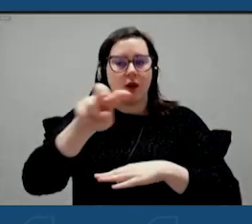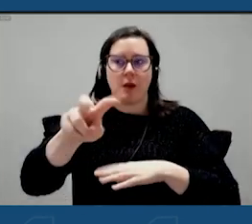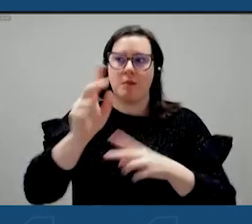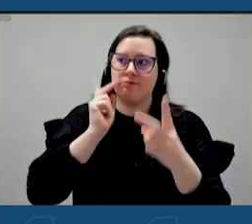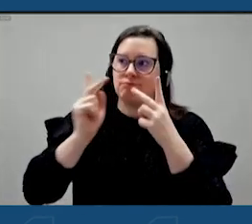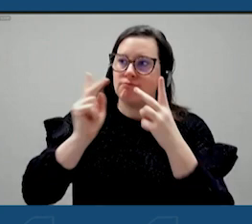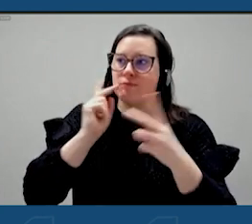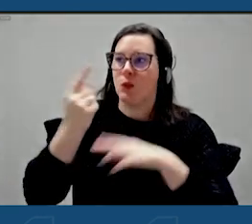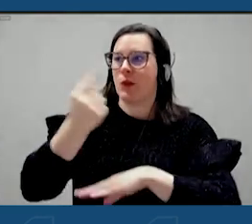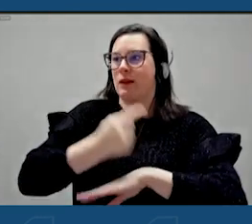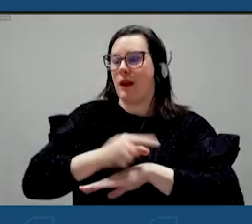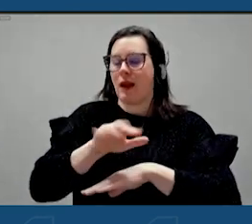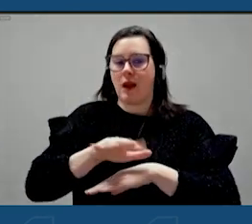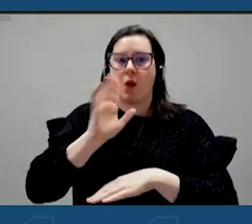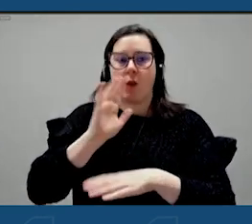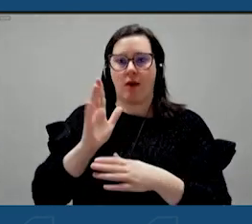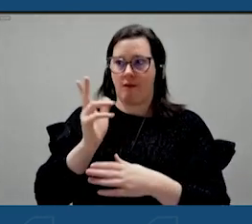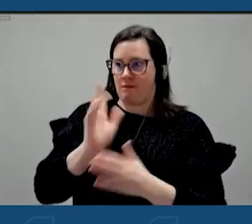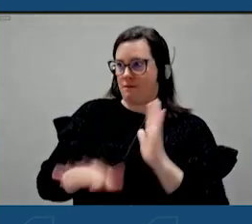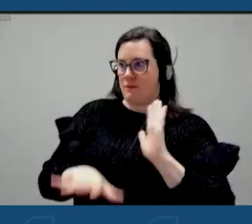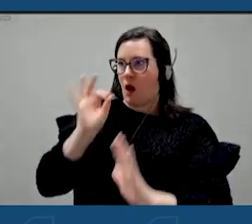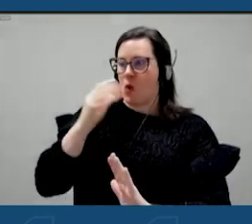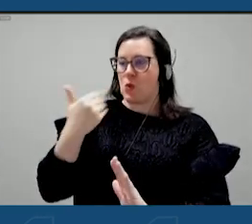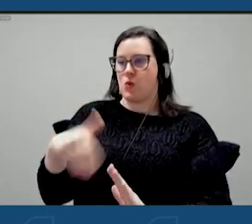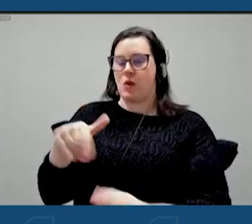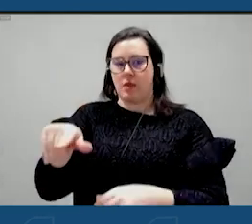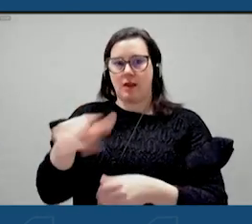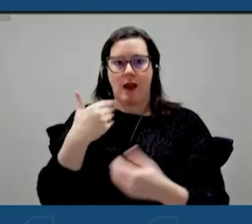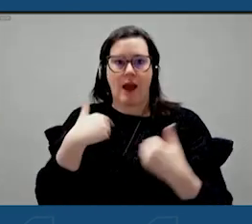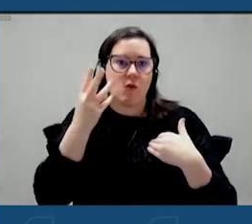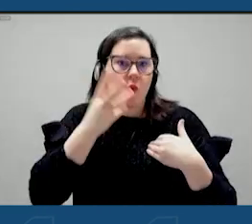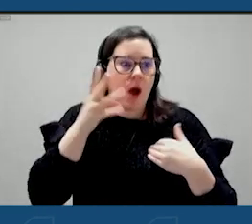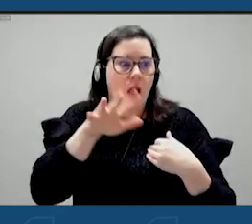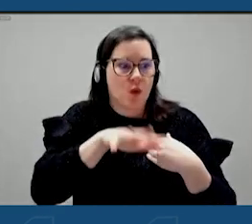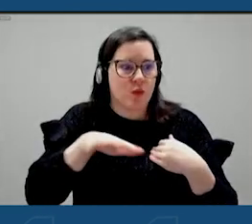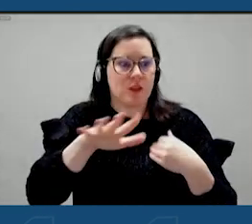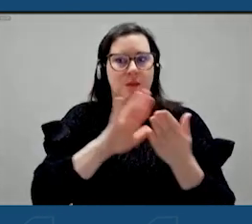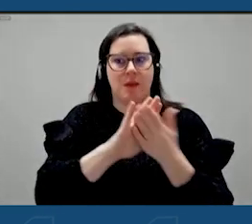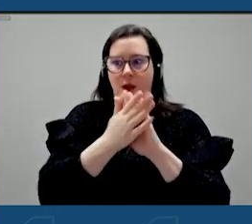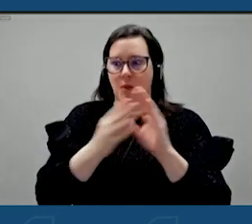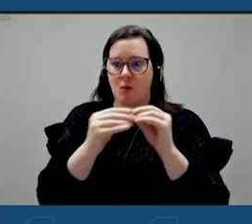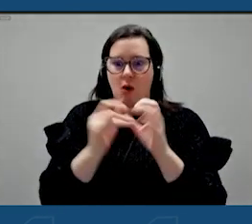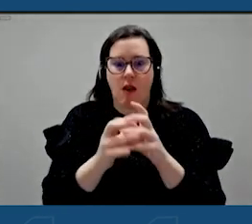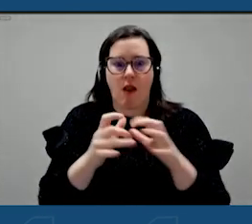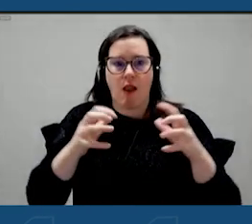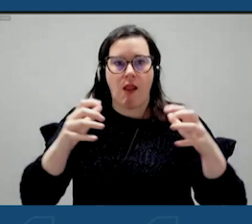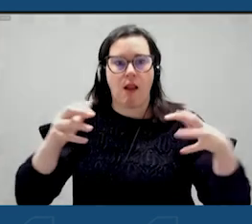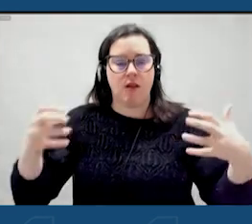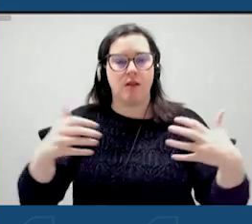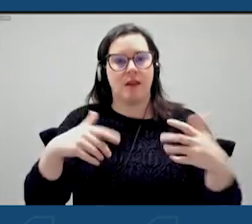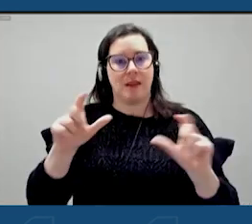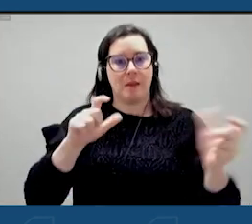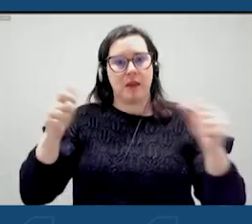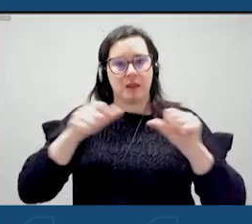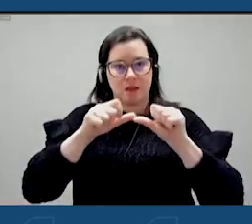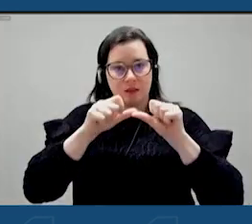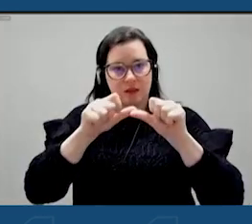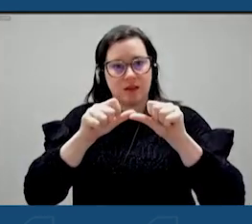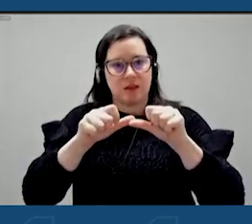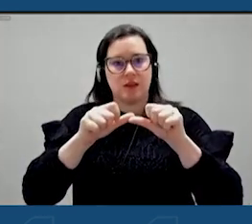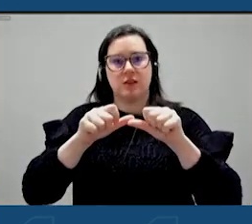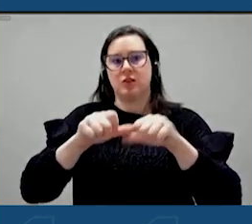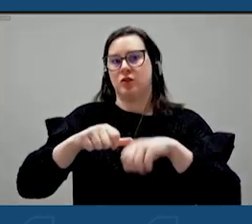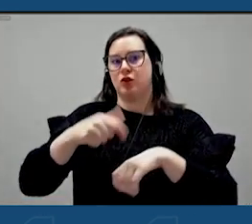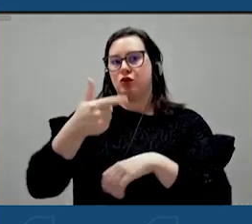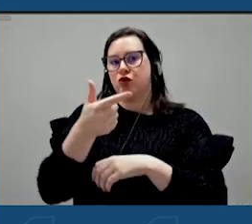discover this region as a gateway to the wine region and the largest contiguous Concord great region in the world.